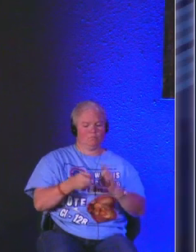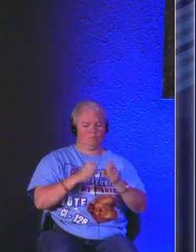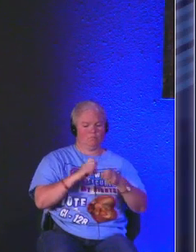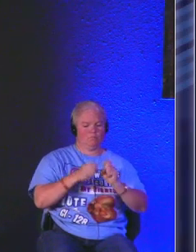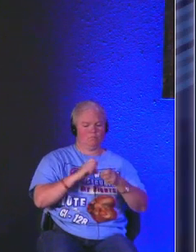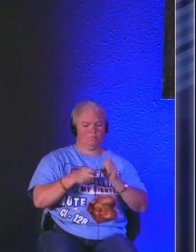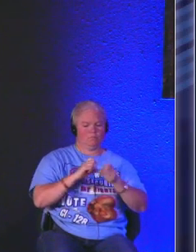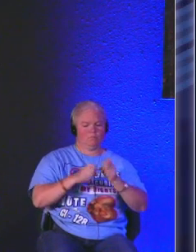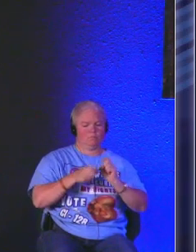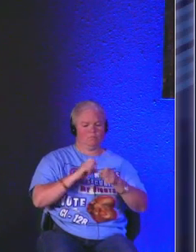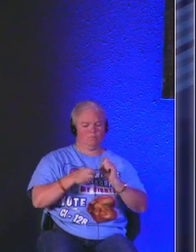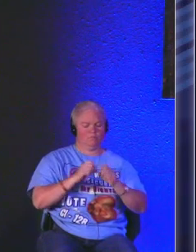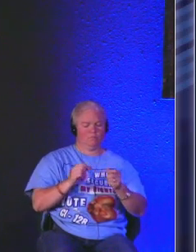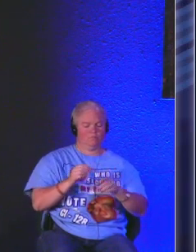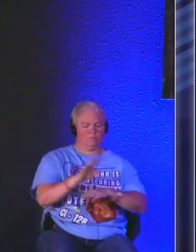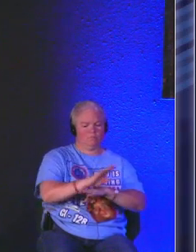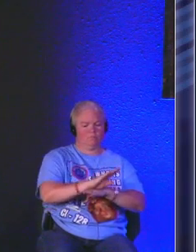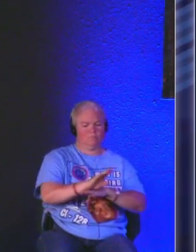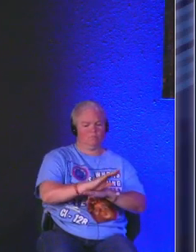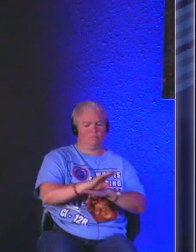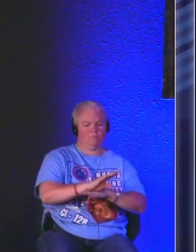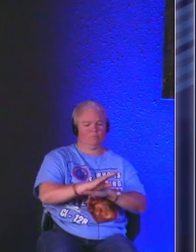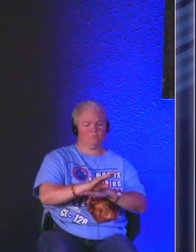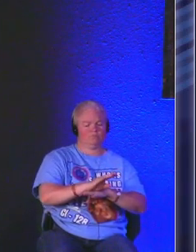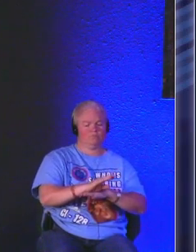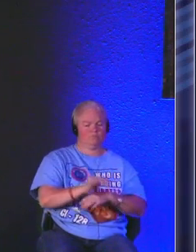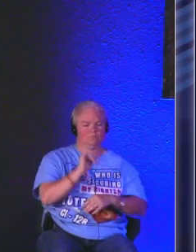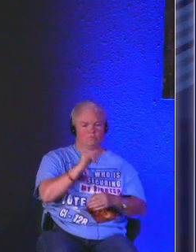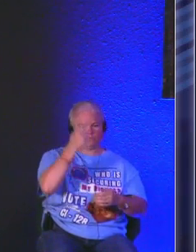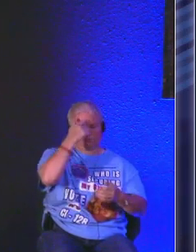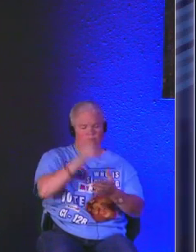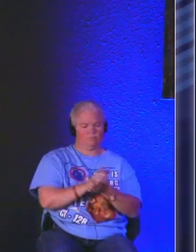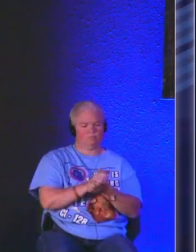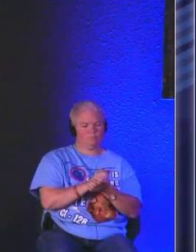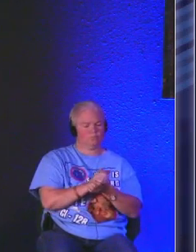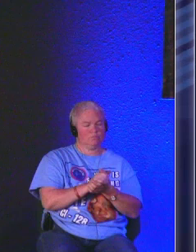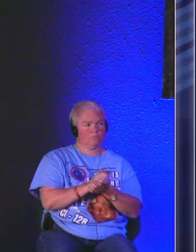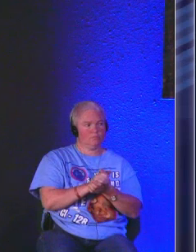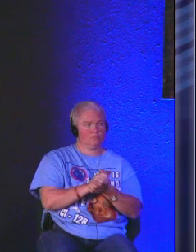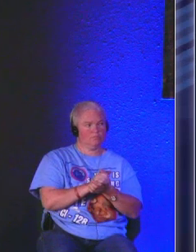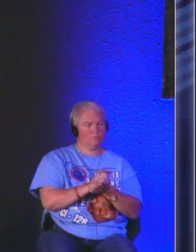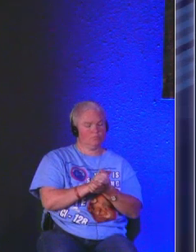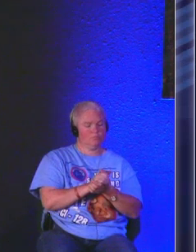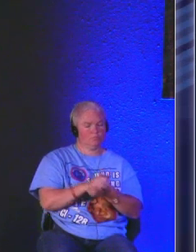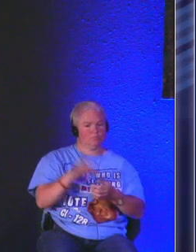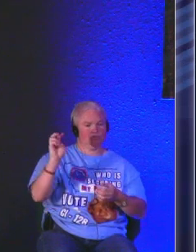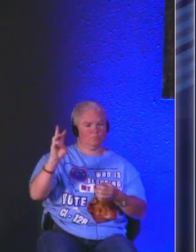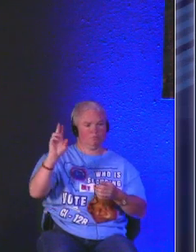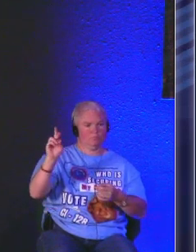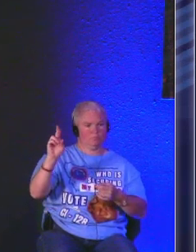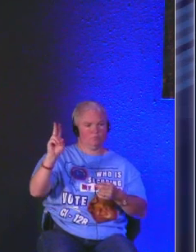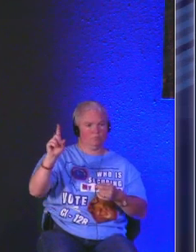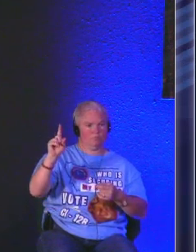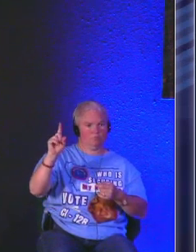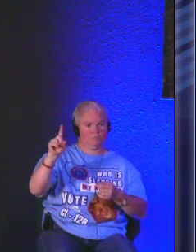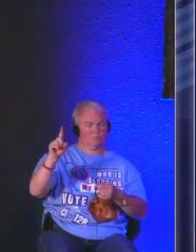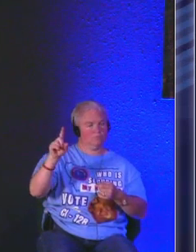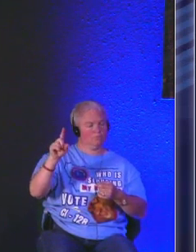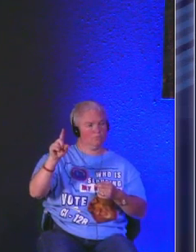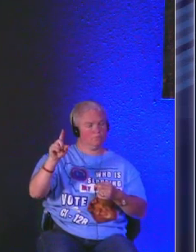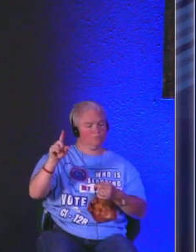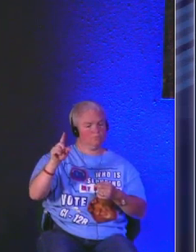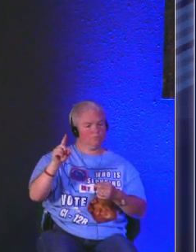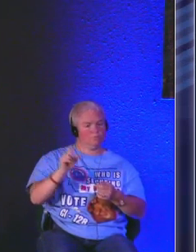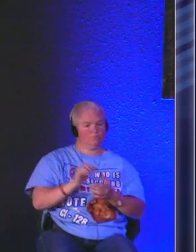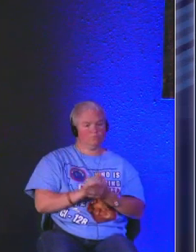changed and there's busyness and all those things but I believe in you guys and 621 is one of those